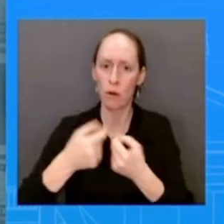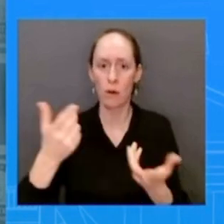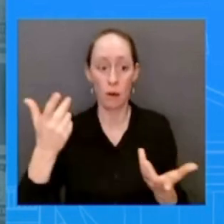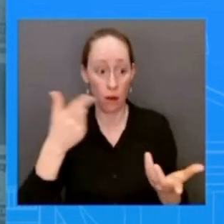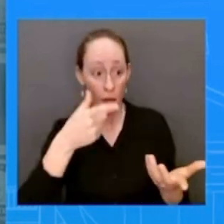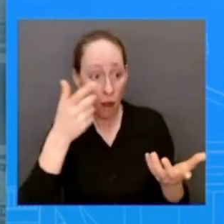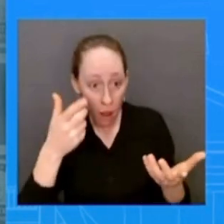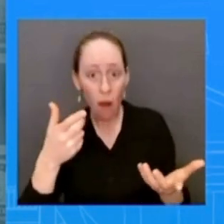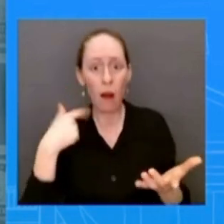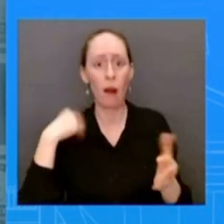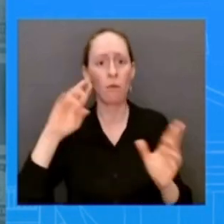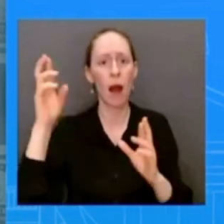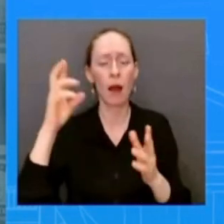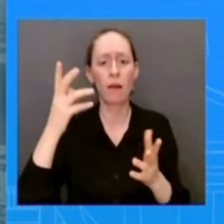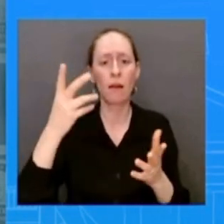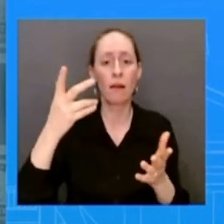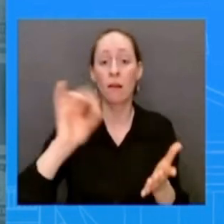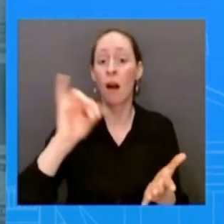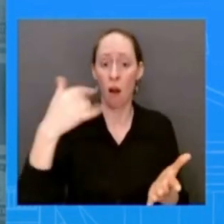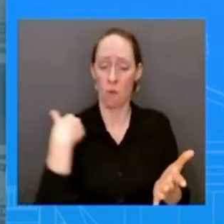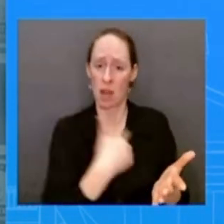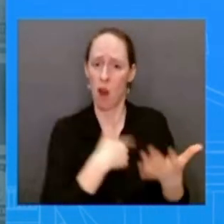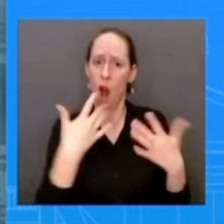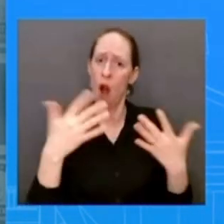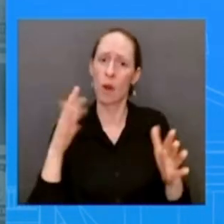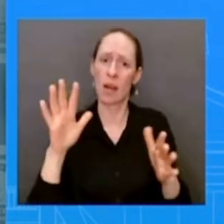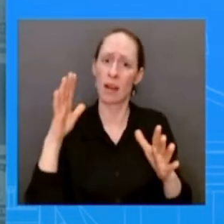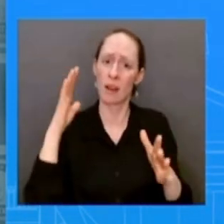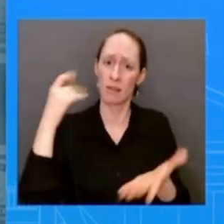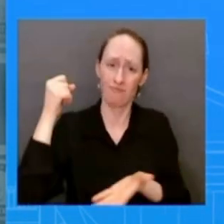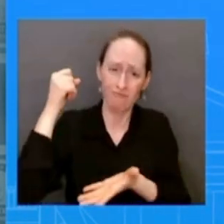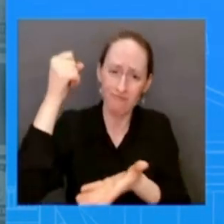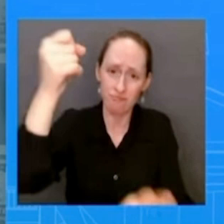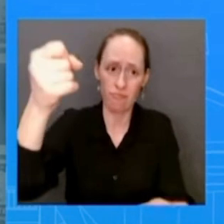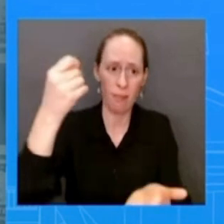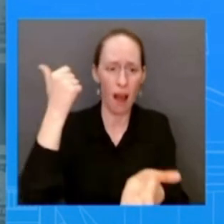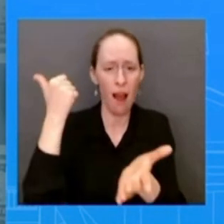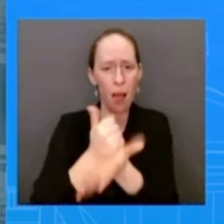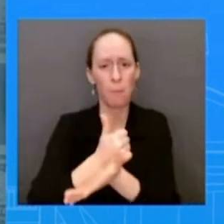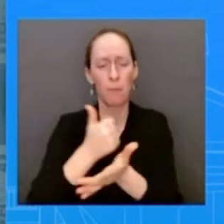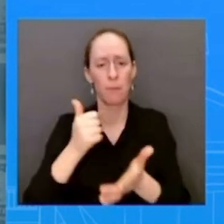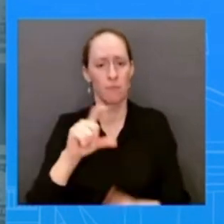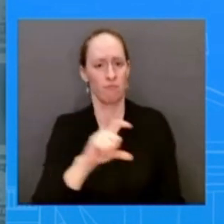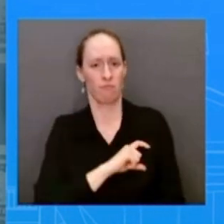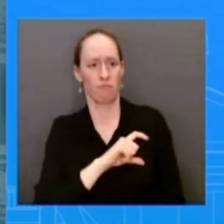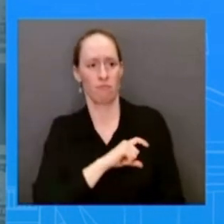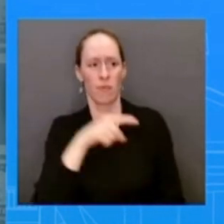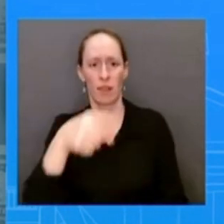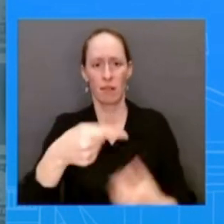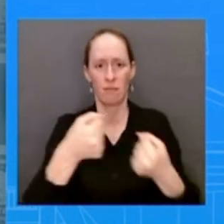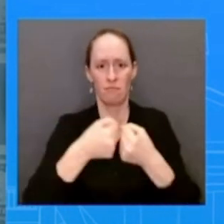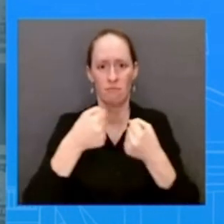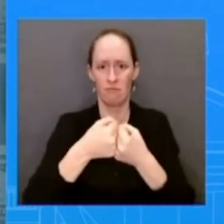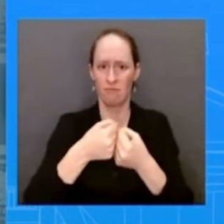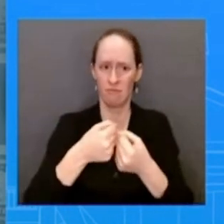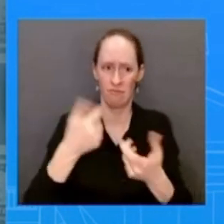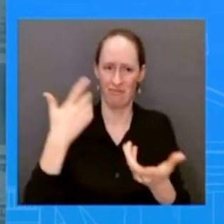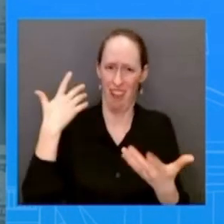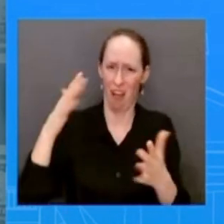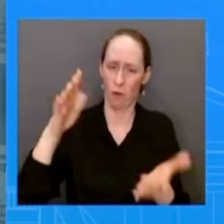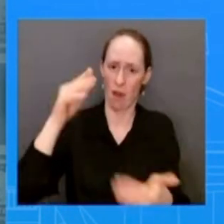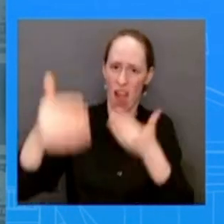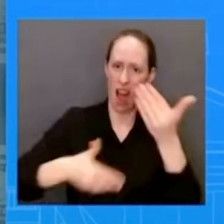uh border officials which is a historic amount of border officials to help uh at with the security uh process at the border